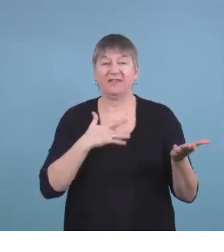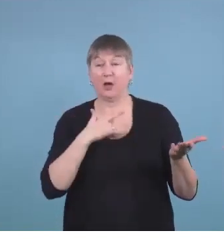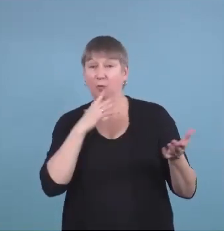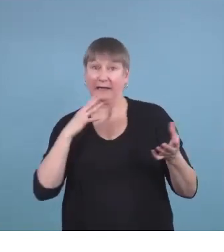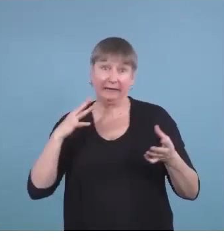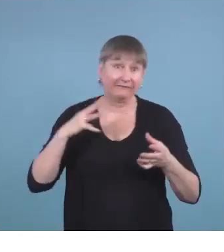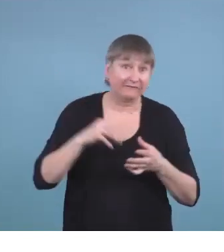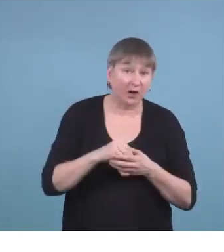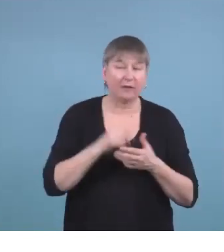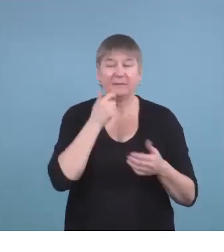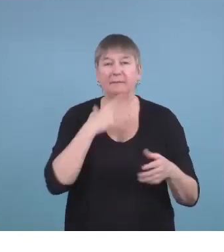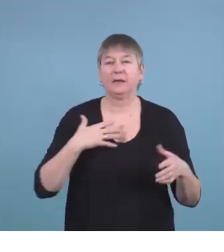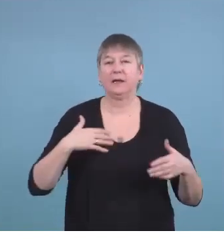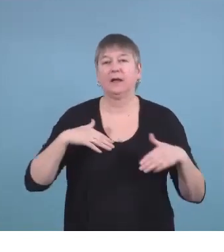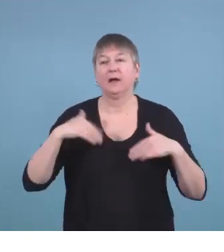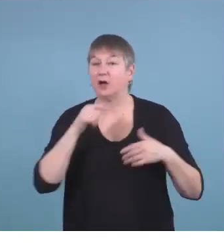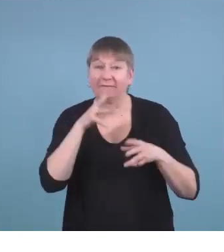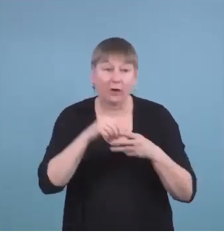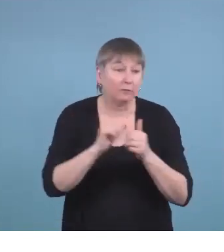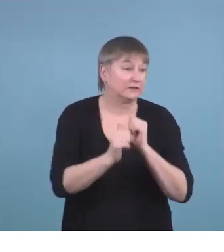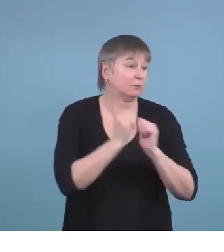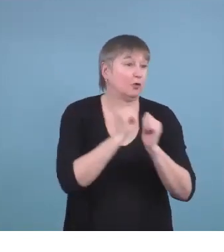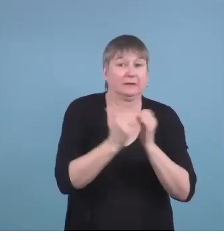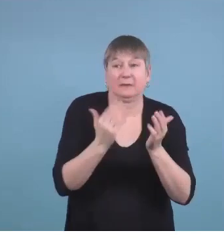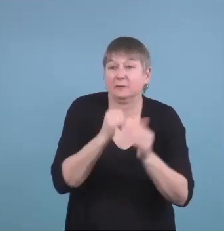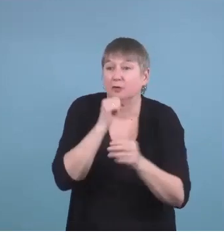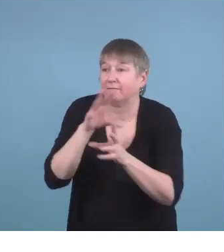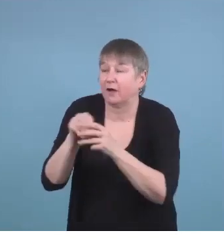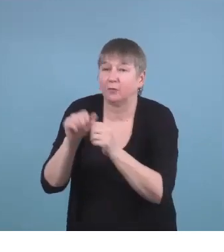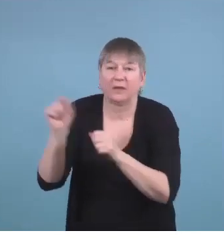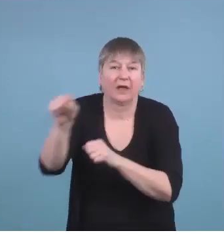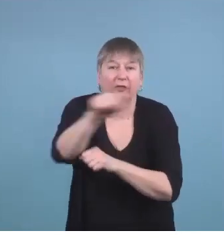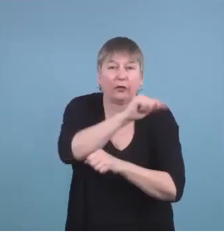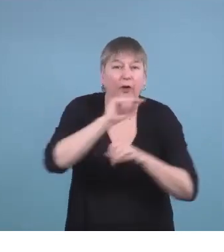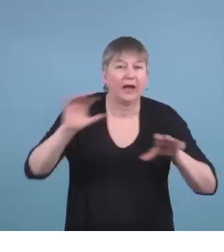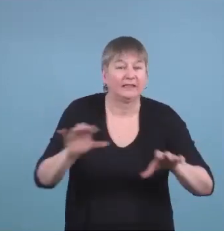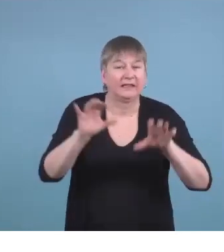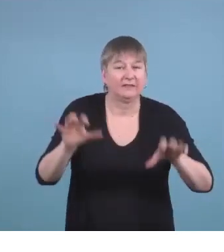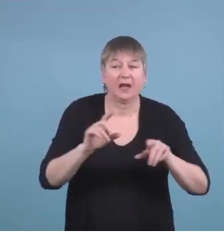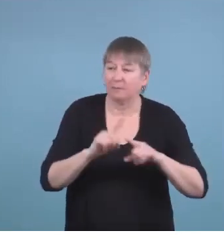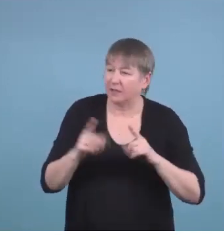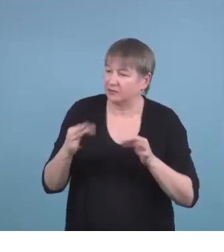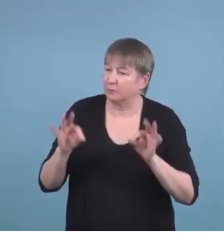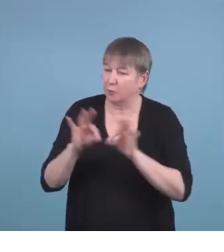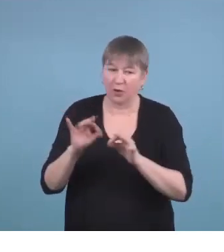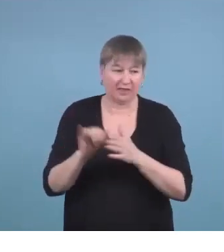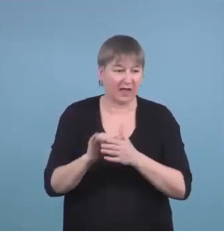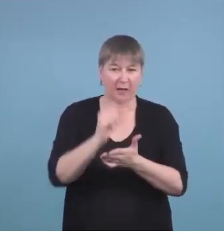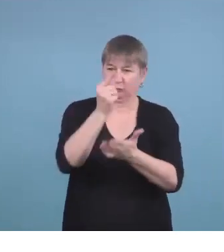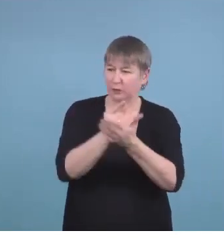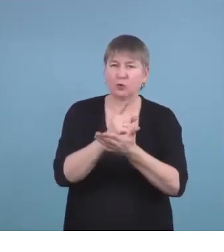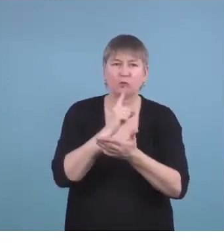involved in some of the sports teams and other things, that they understand some of these milestone moments,